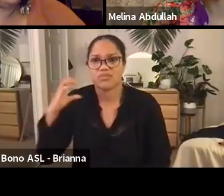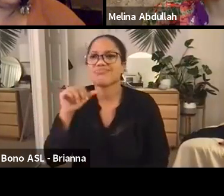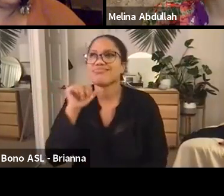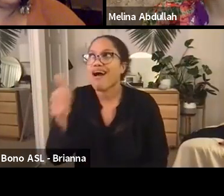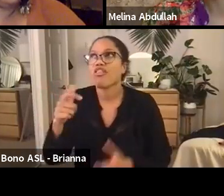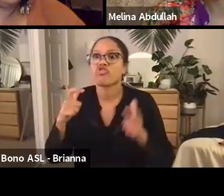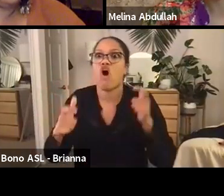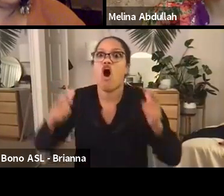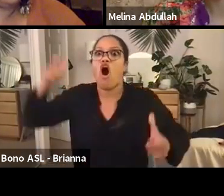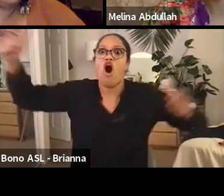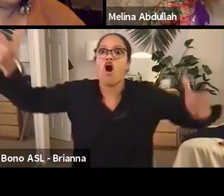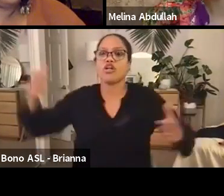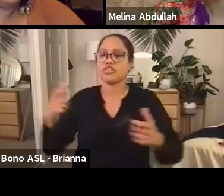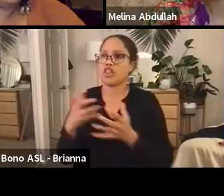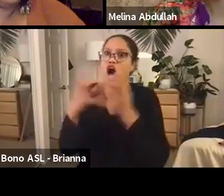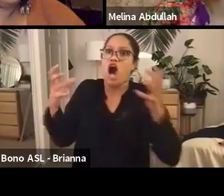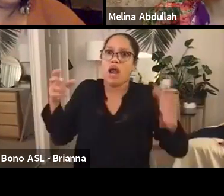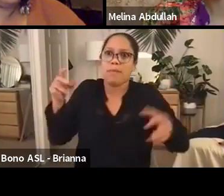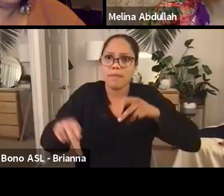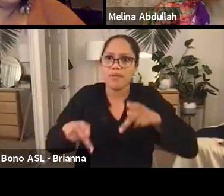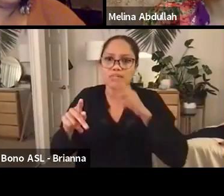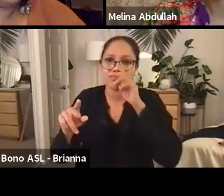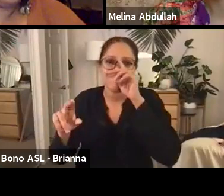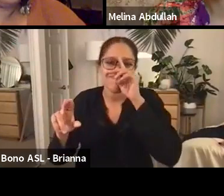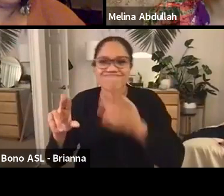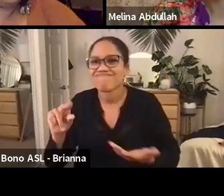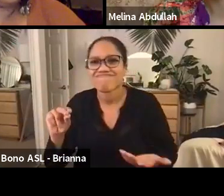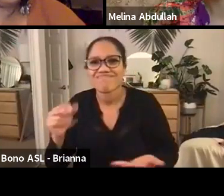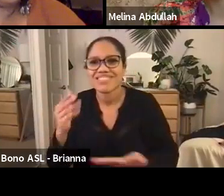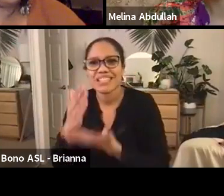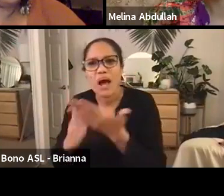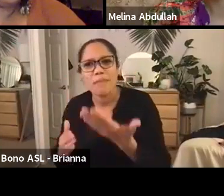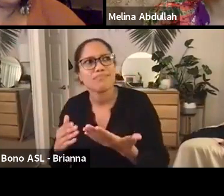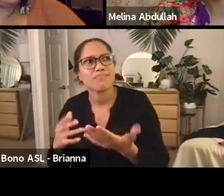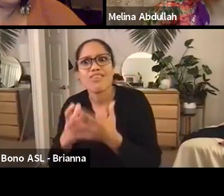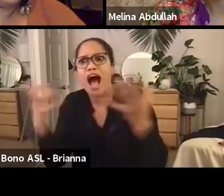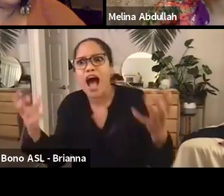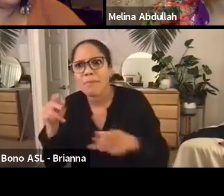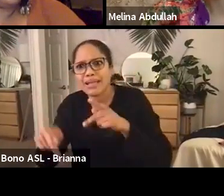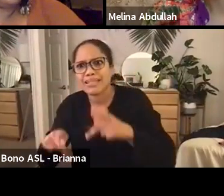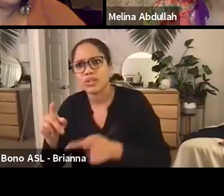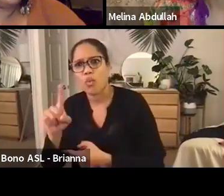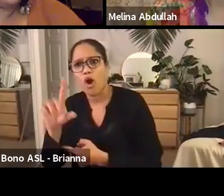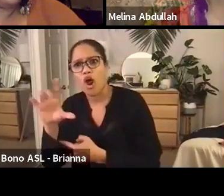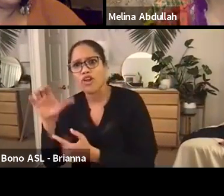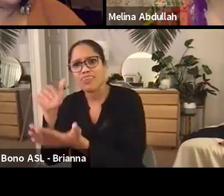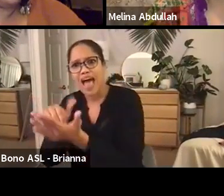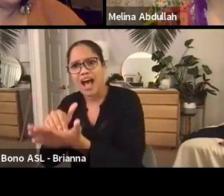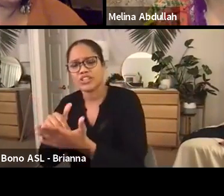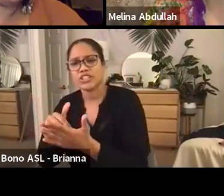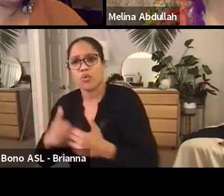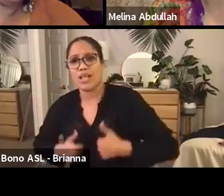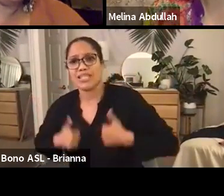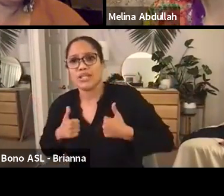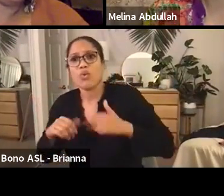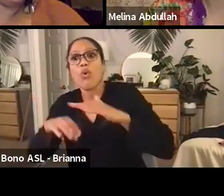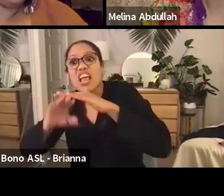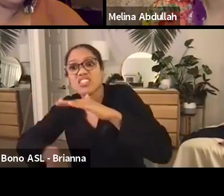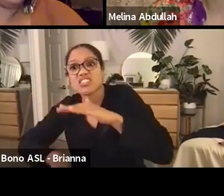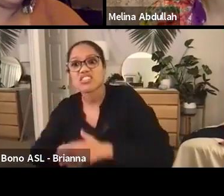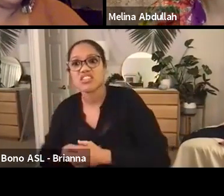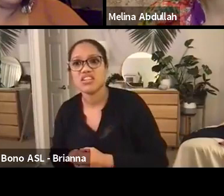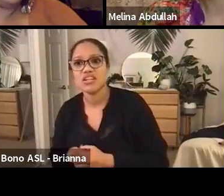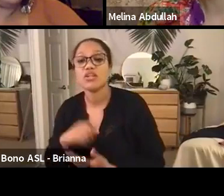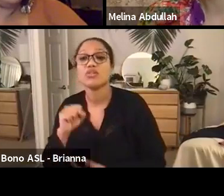populated places. They're places of a hundred thousand residents or less. And so there's additional disparities being